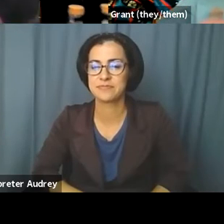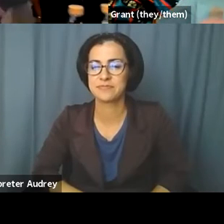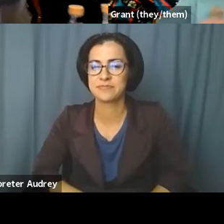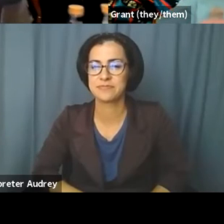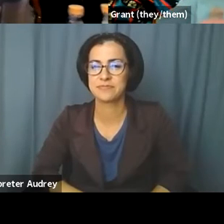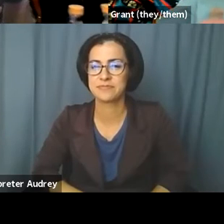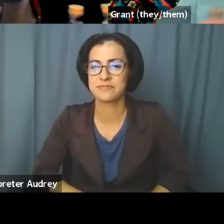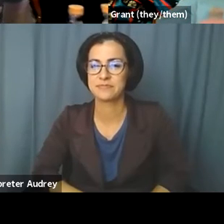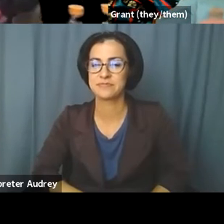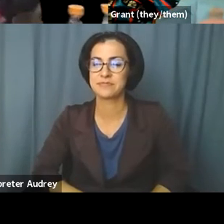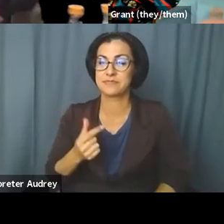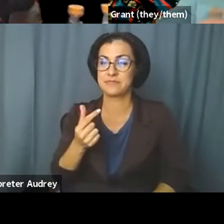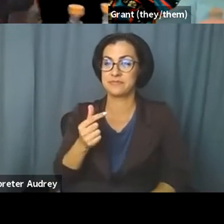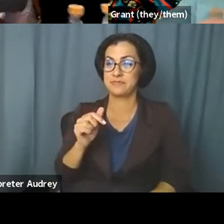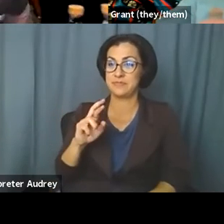I'll go.